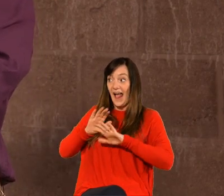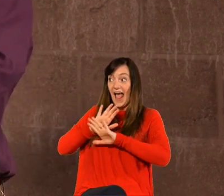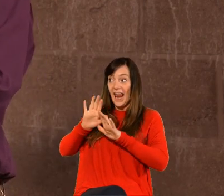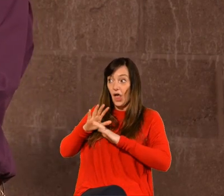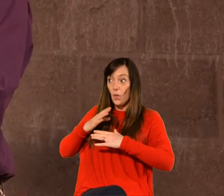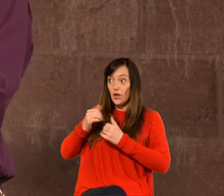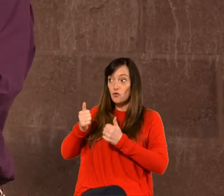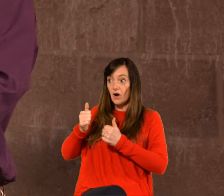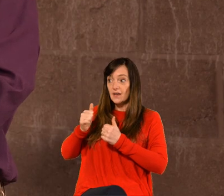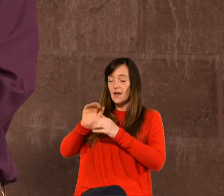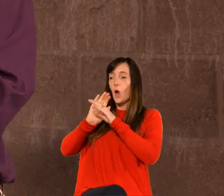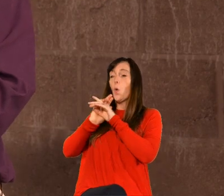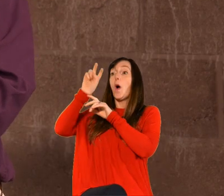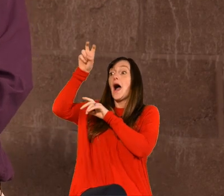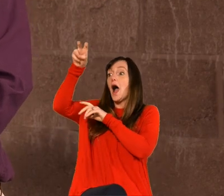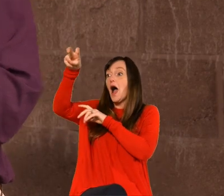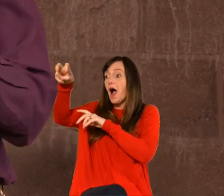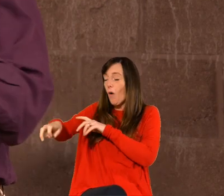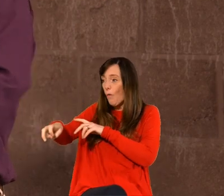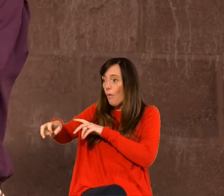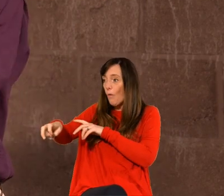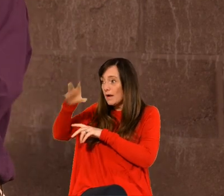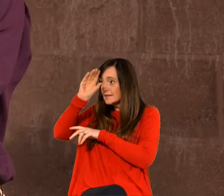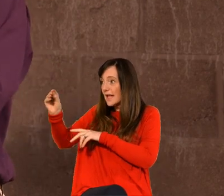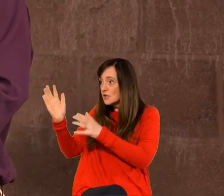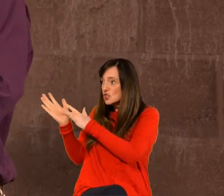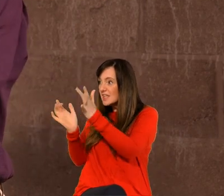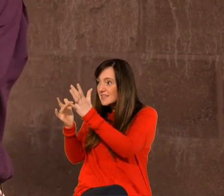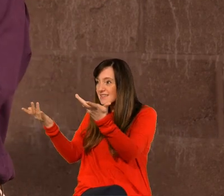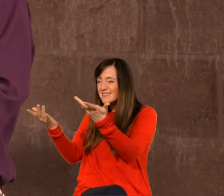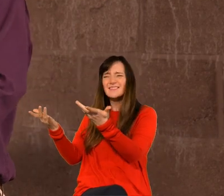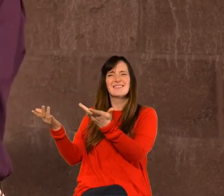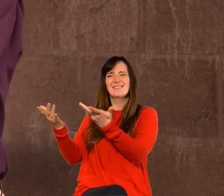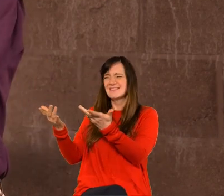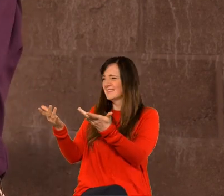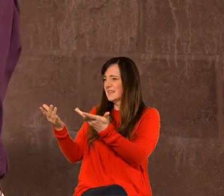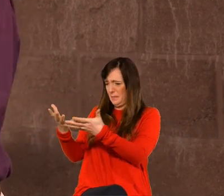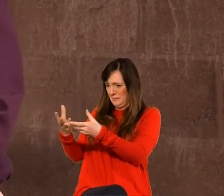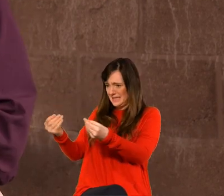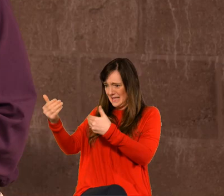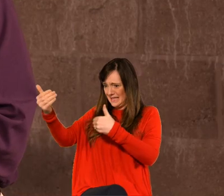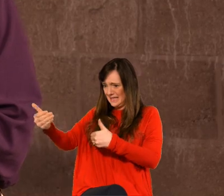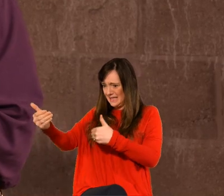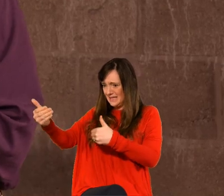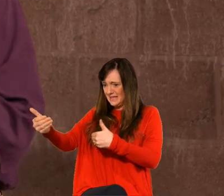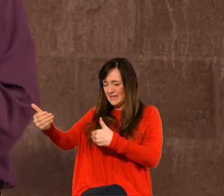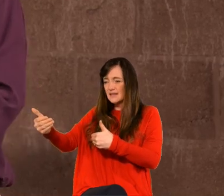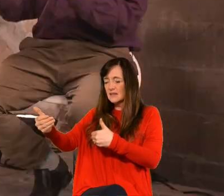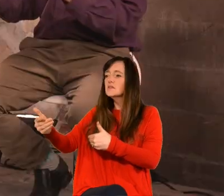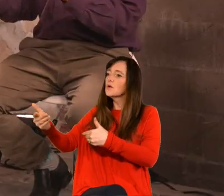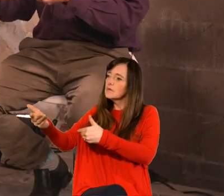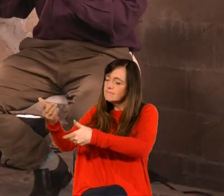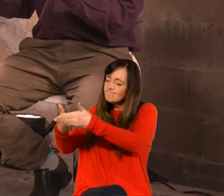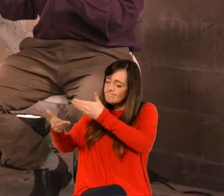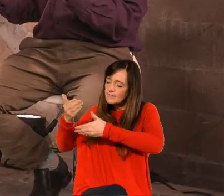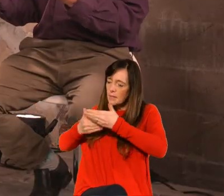before we fully reconnected was straight into you know sort of shoehorning christianity in the blood of the lamb in exactly right so as christy said make that